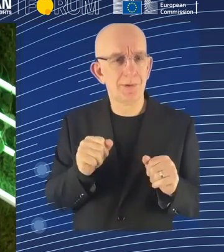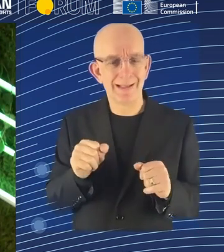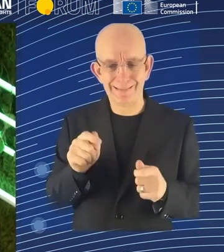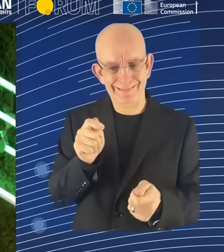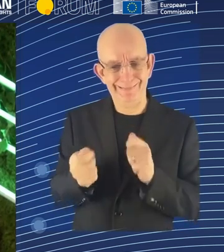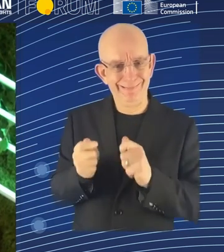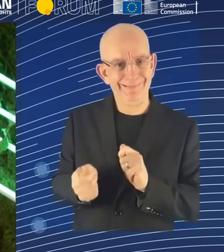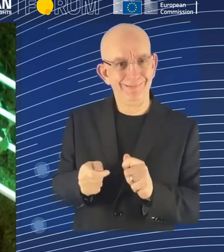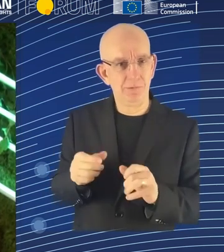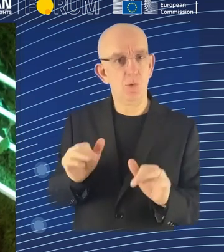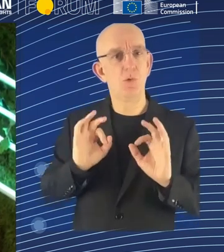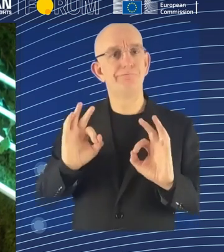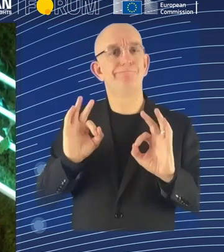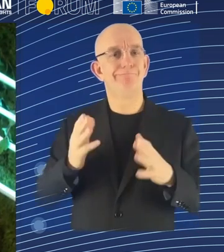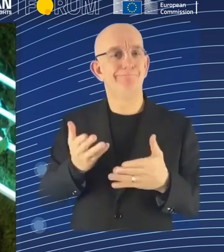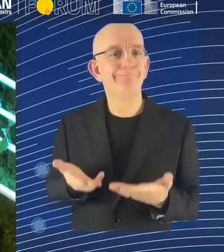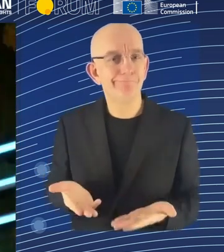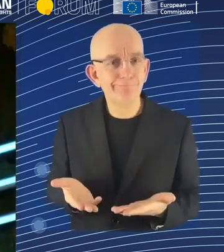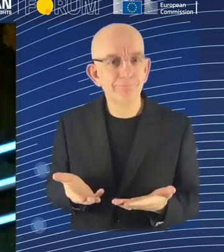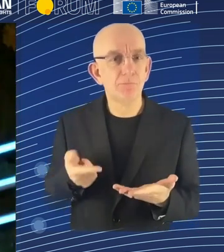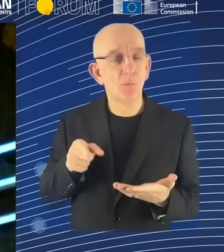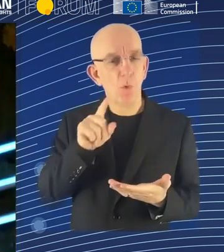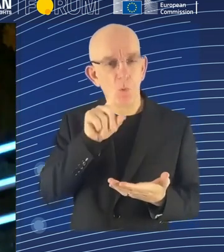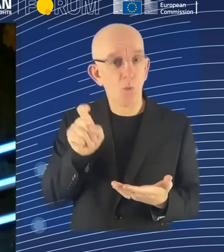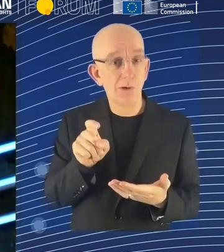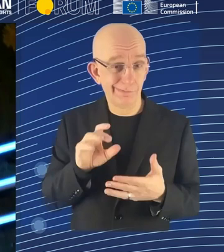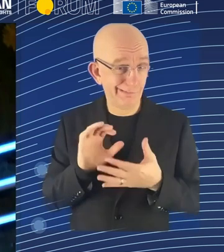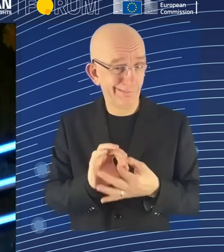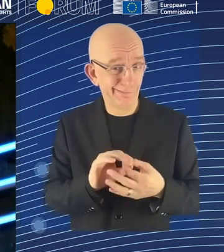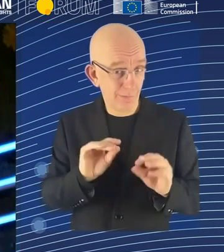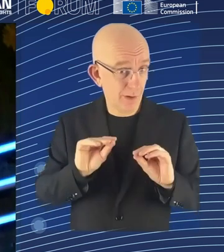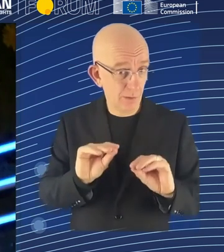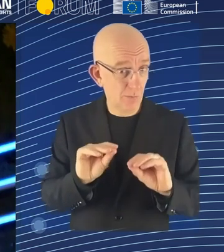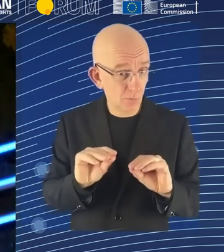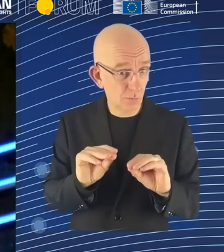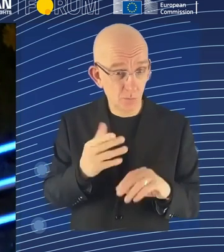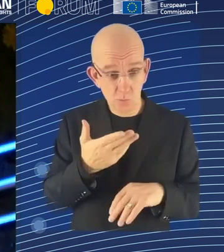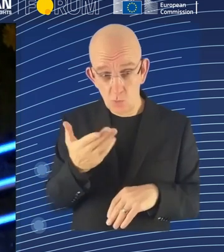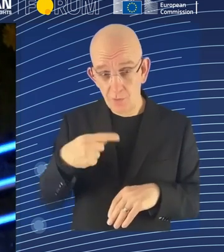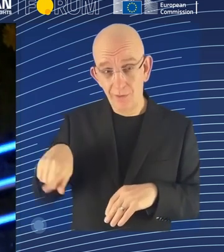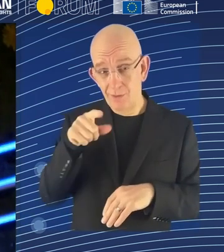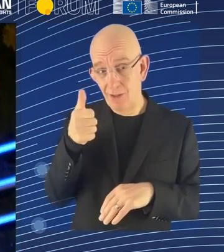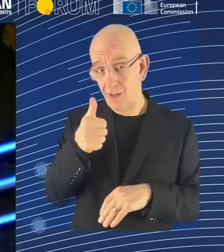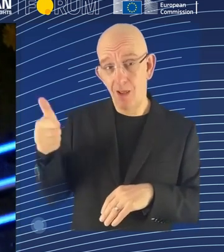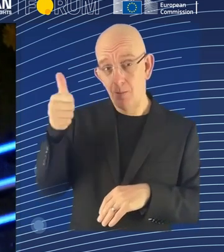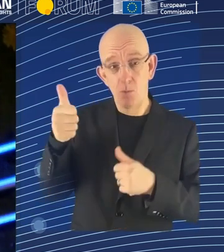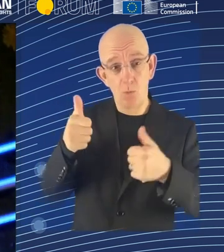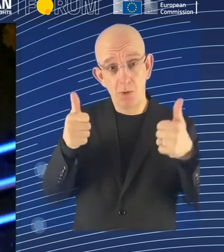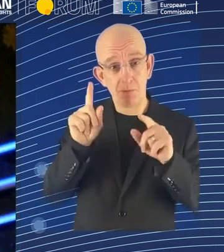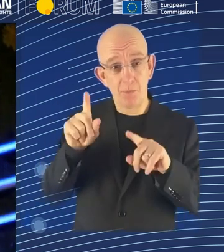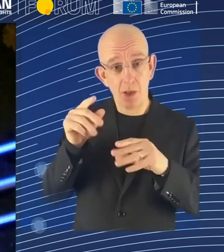there is more than that? I think it's more than that. today's labor markets are very